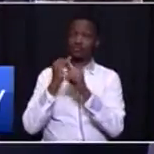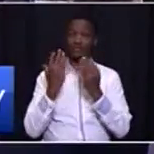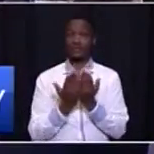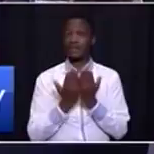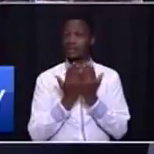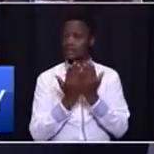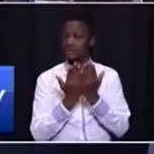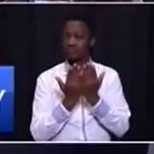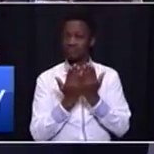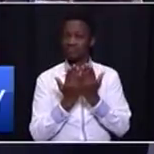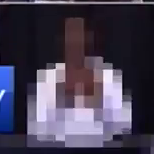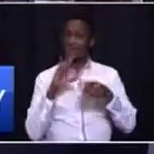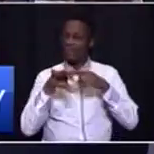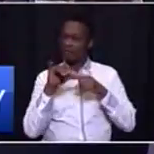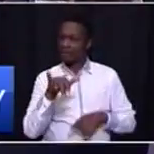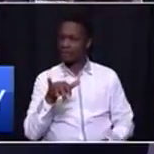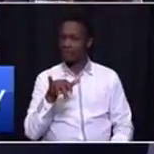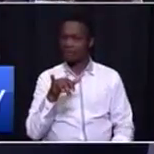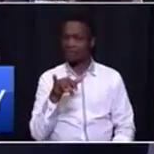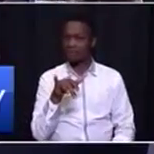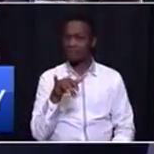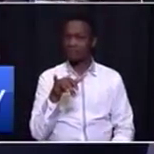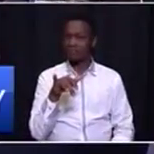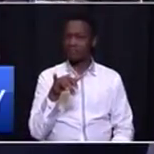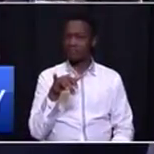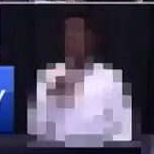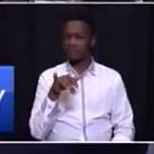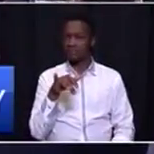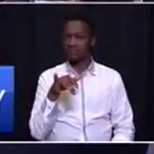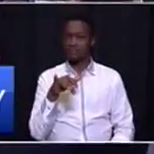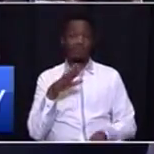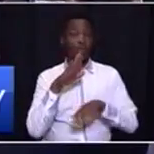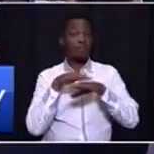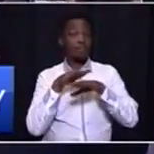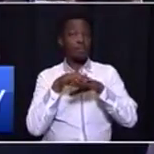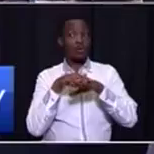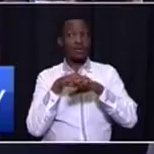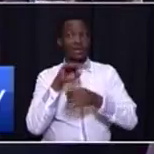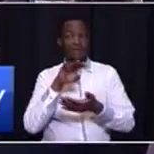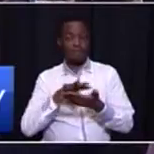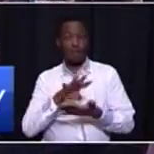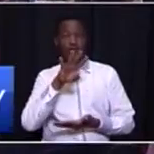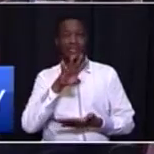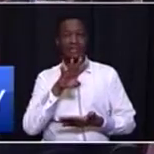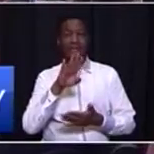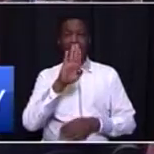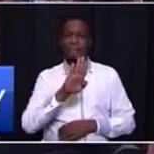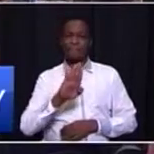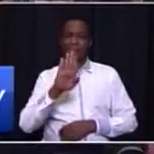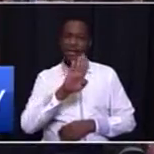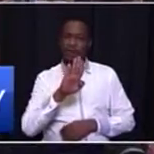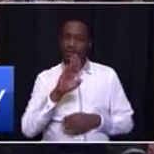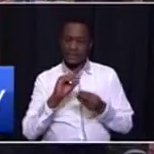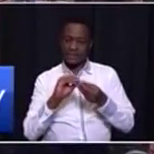estimate that more than 14 billion rands is